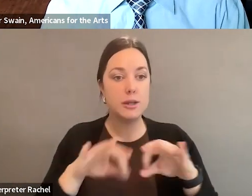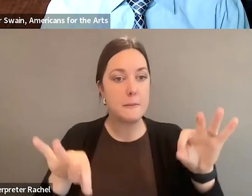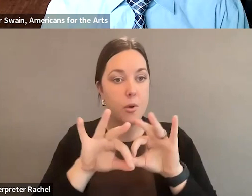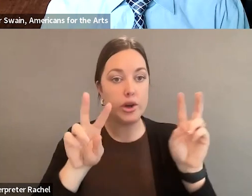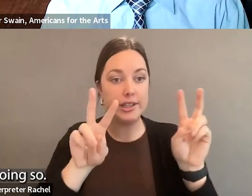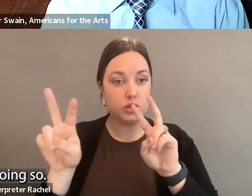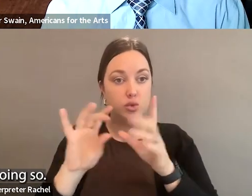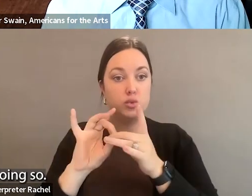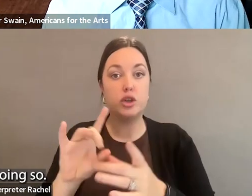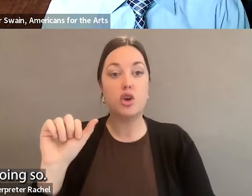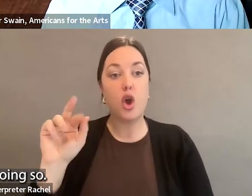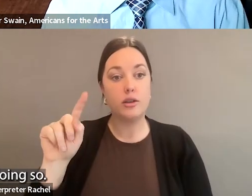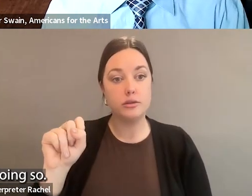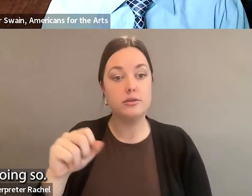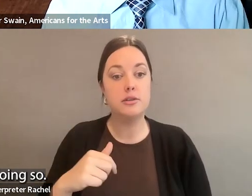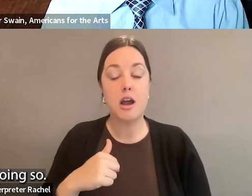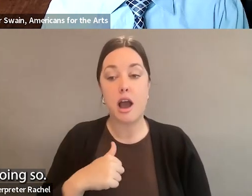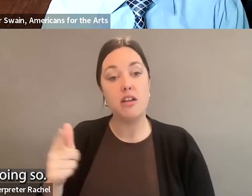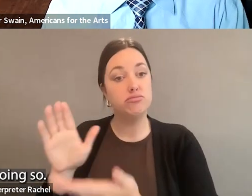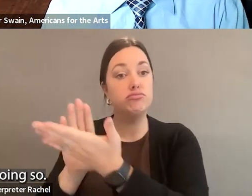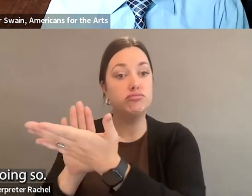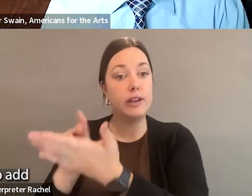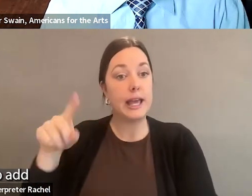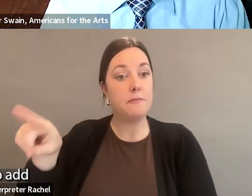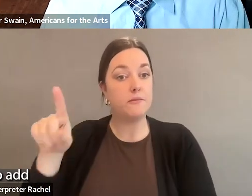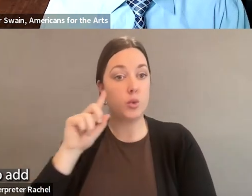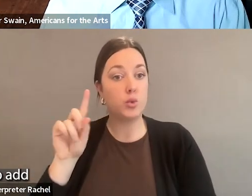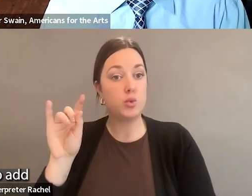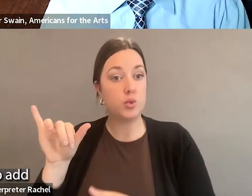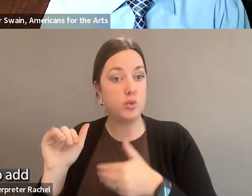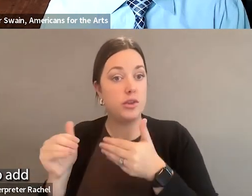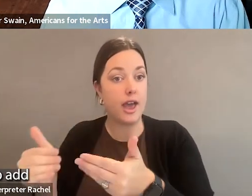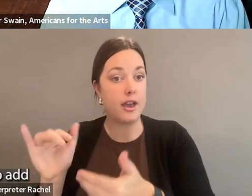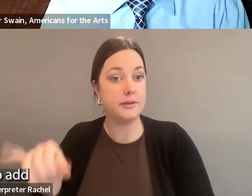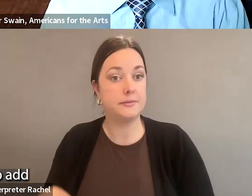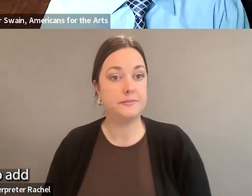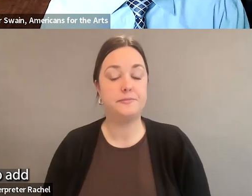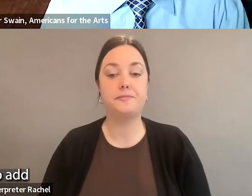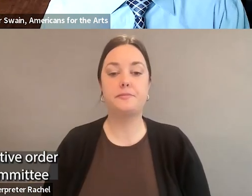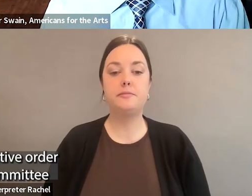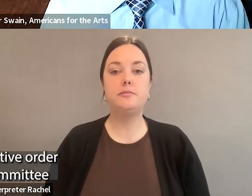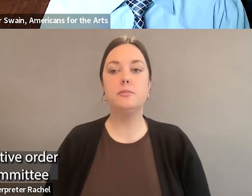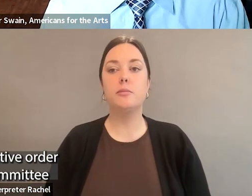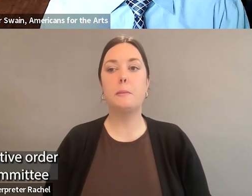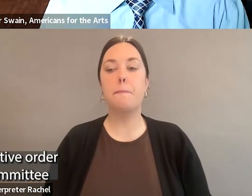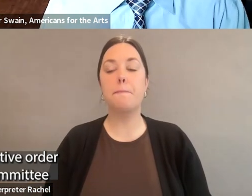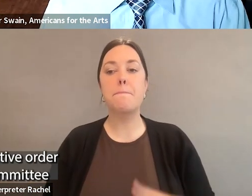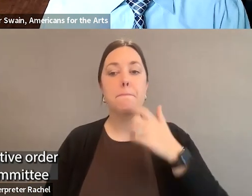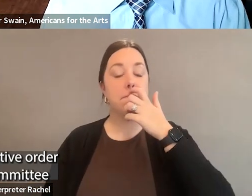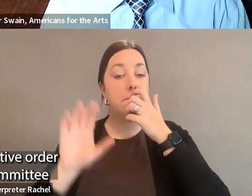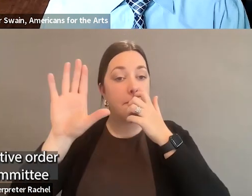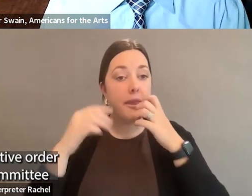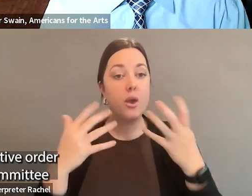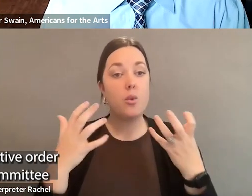I commend them for doing so. And I would just like to add, the creation through